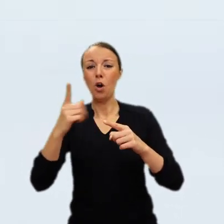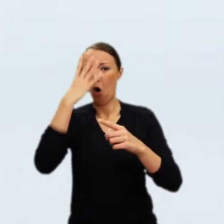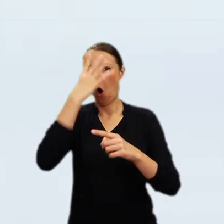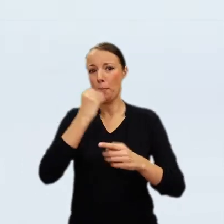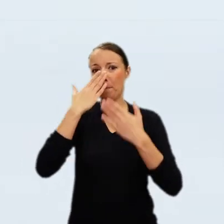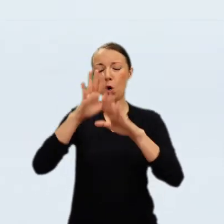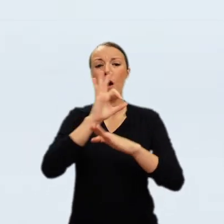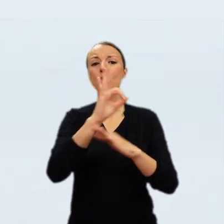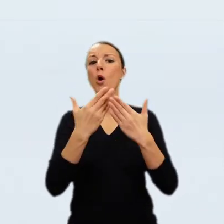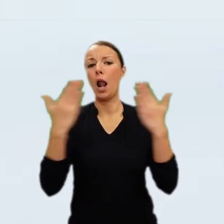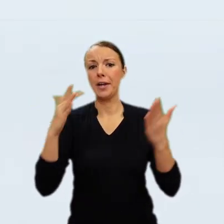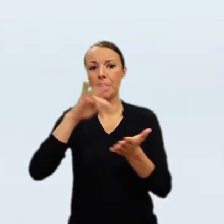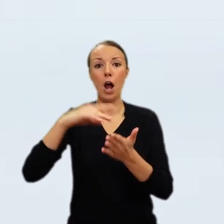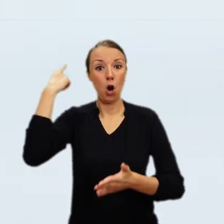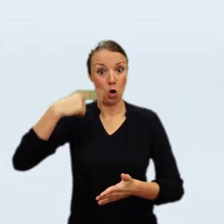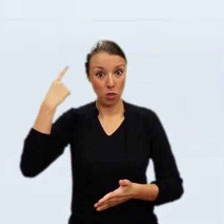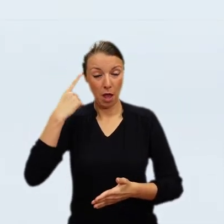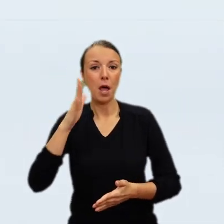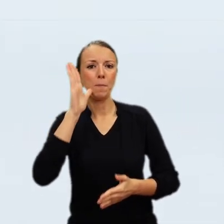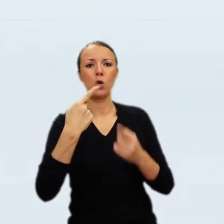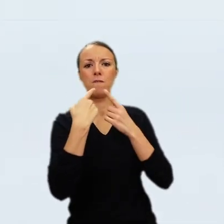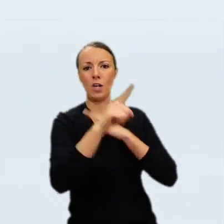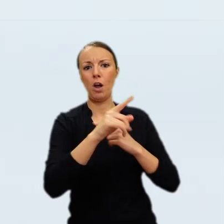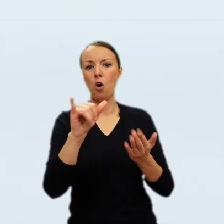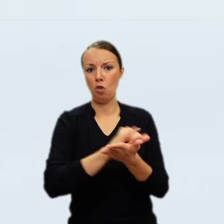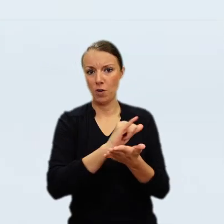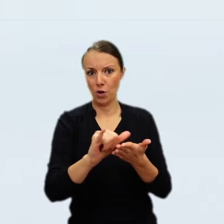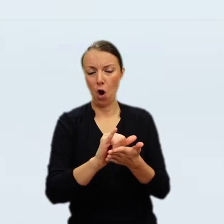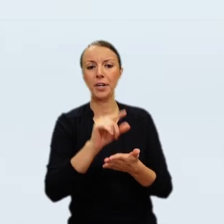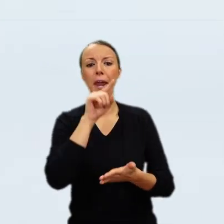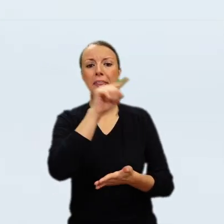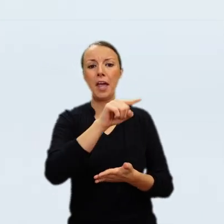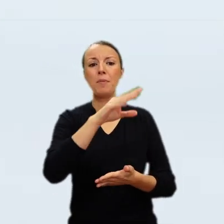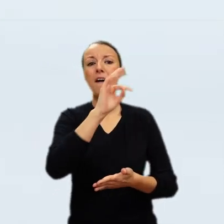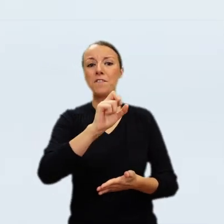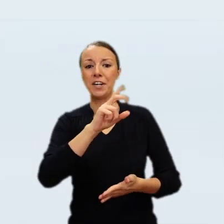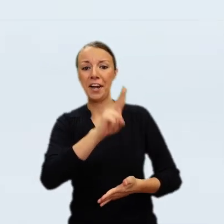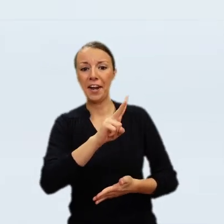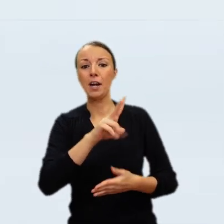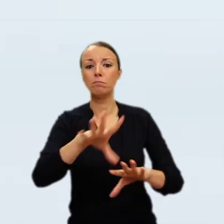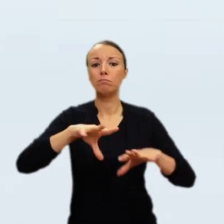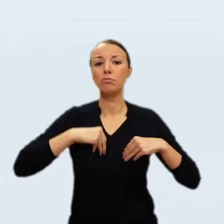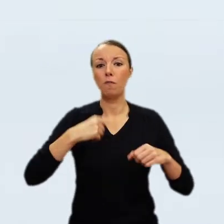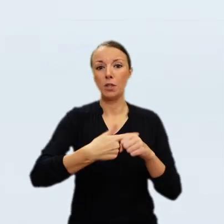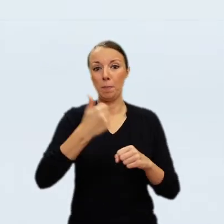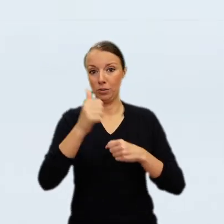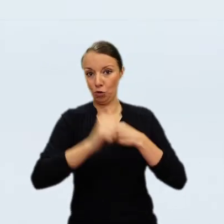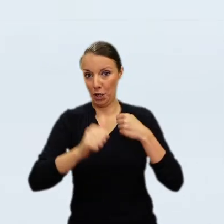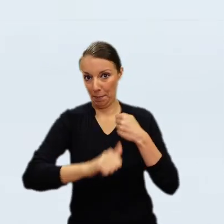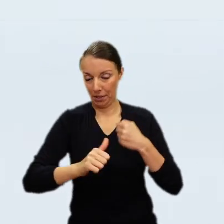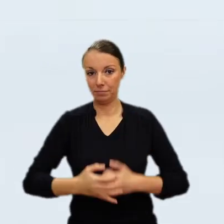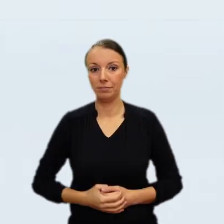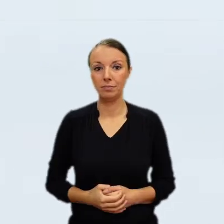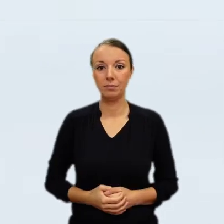decision must reach me on the 18th. The next day, Fry explained that the painting was in excellent condition